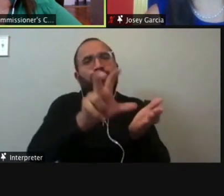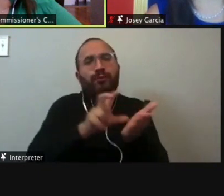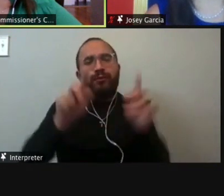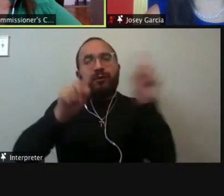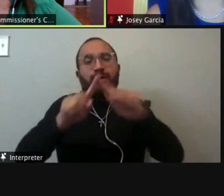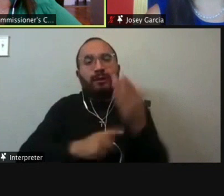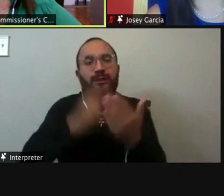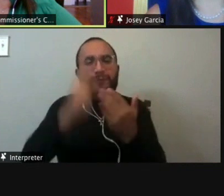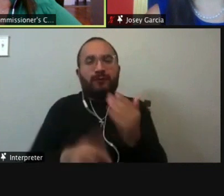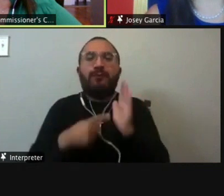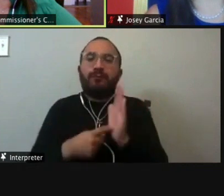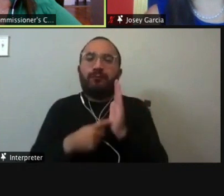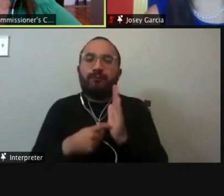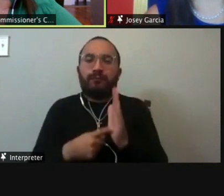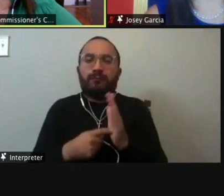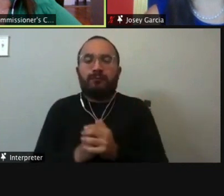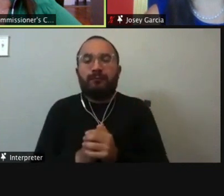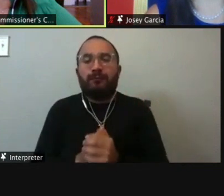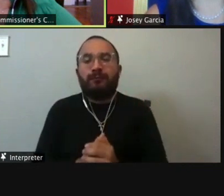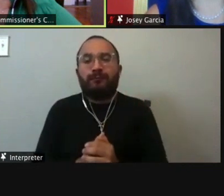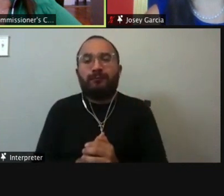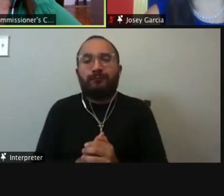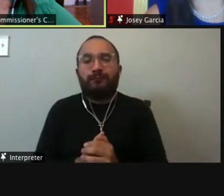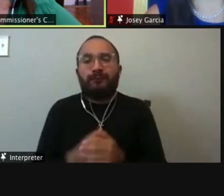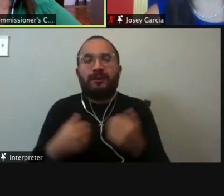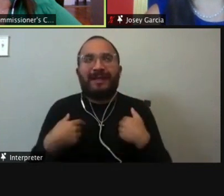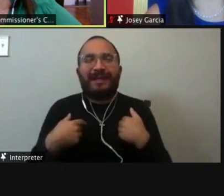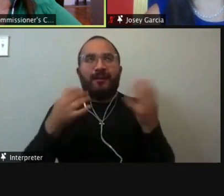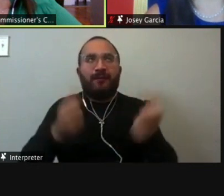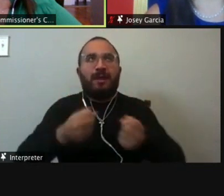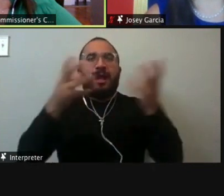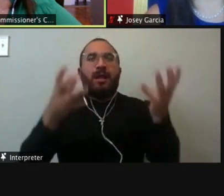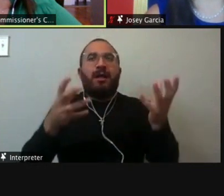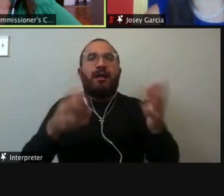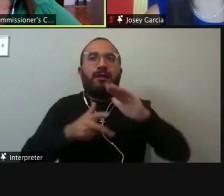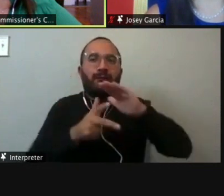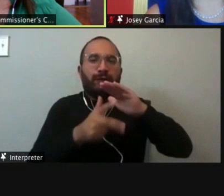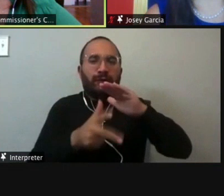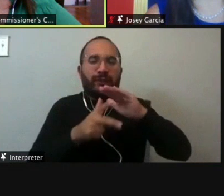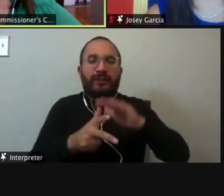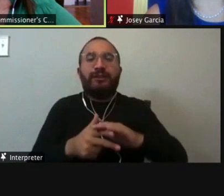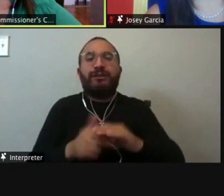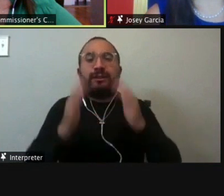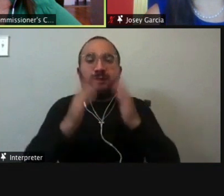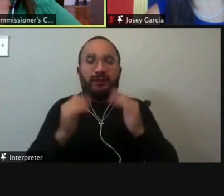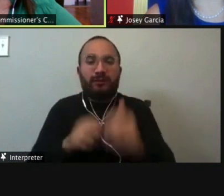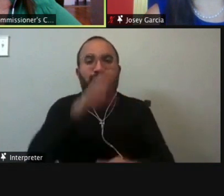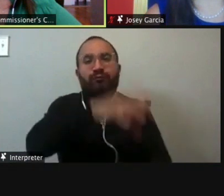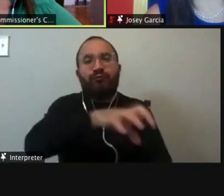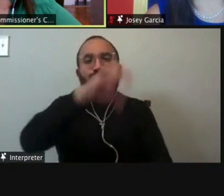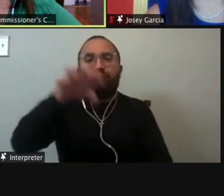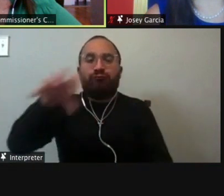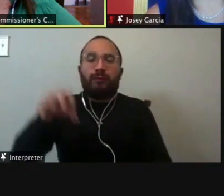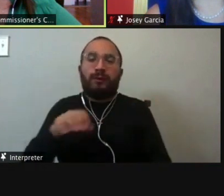here's, here's some examples. So, um, we, got these multimillion dollar garages downtown, $14 million to renovate Alameda, uh,